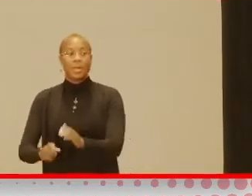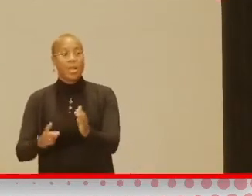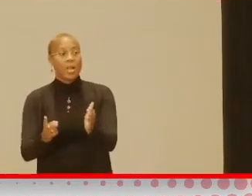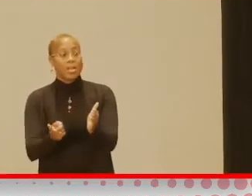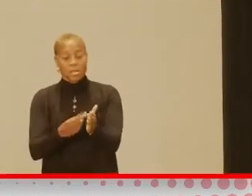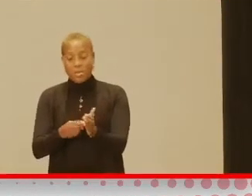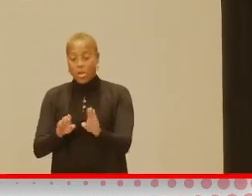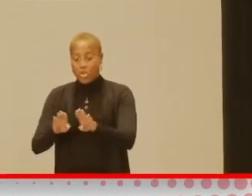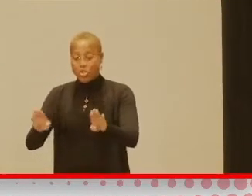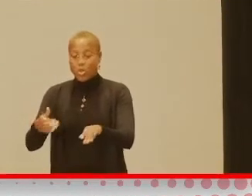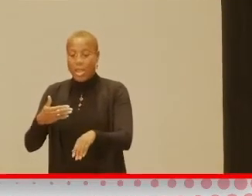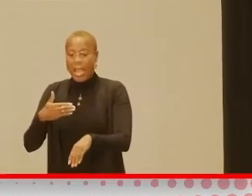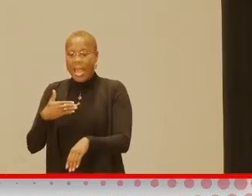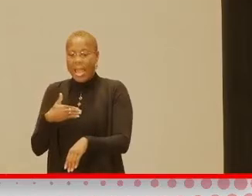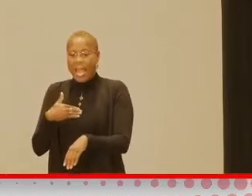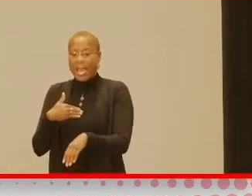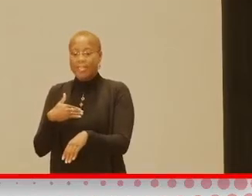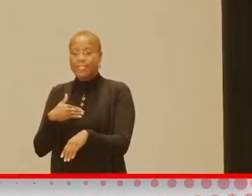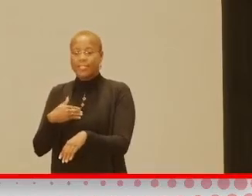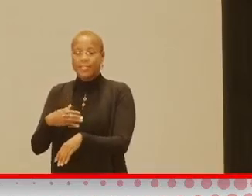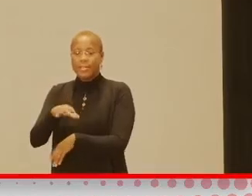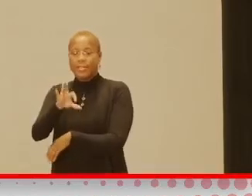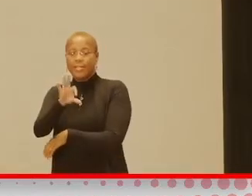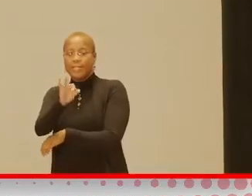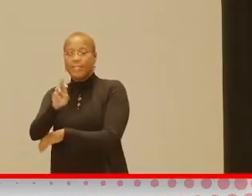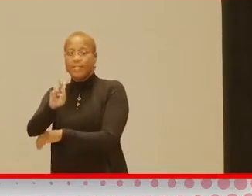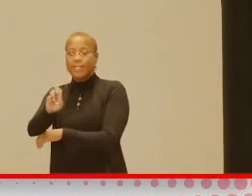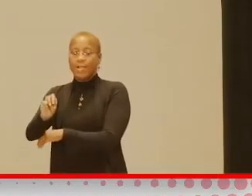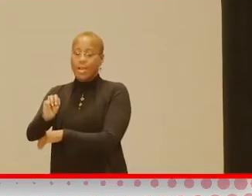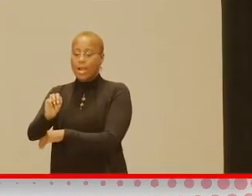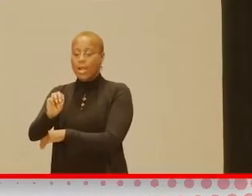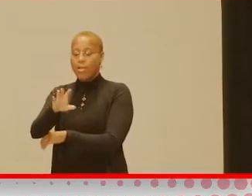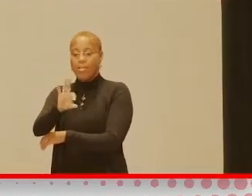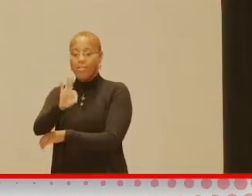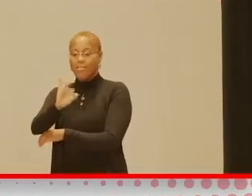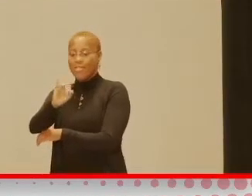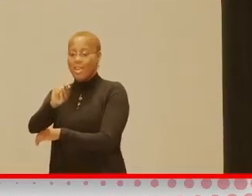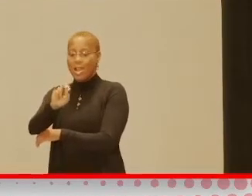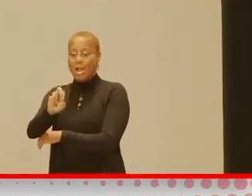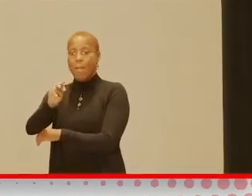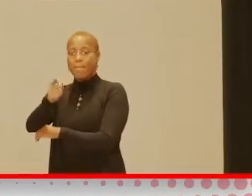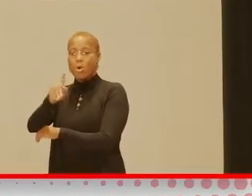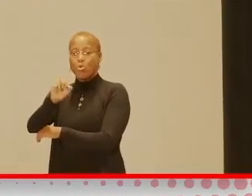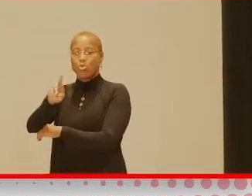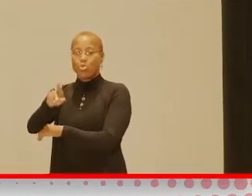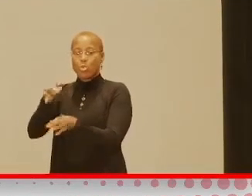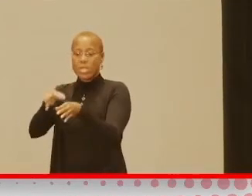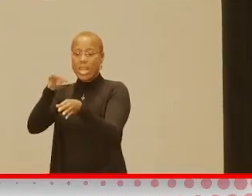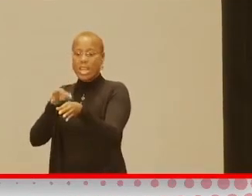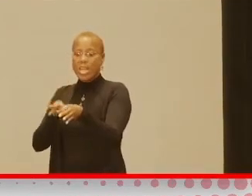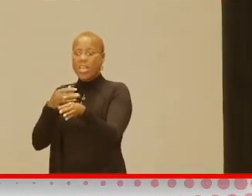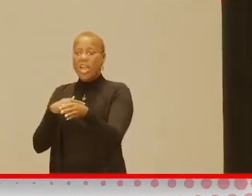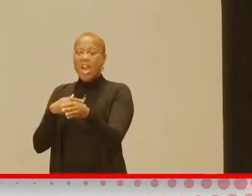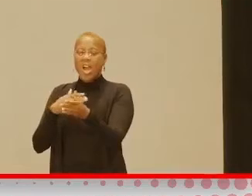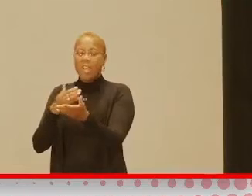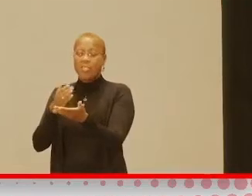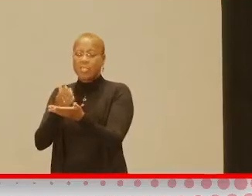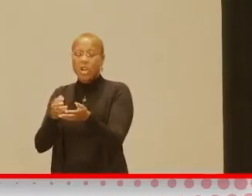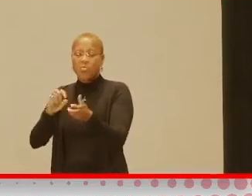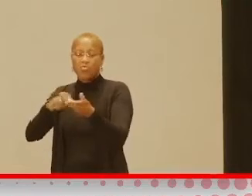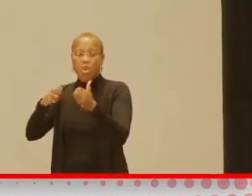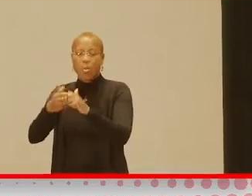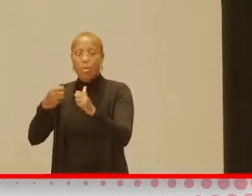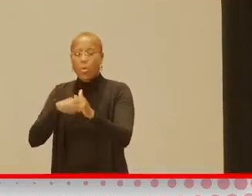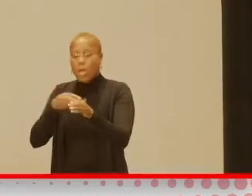with, like, threading and lacing and those types of ideas. These are a couple of different levels using just